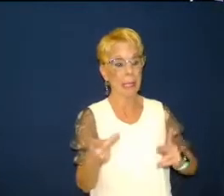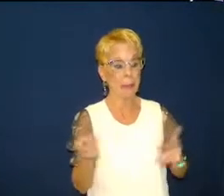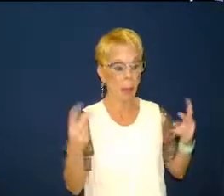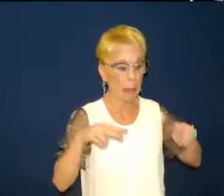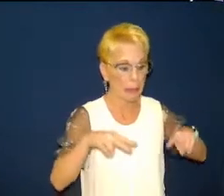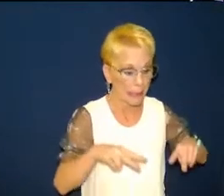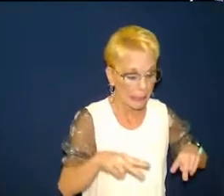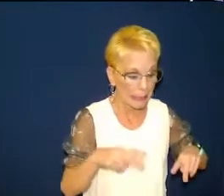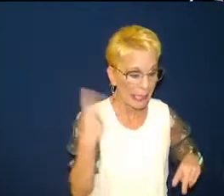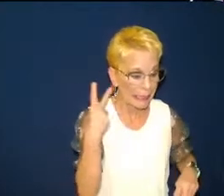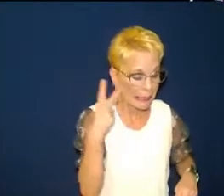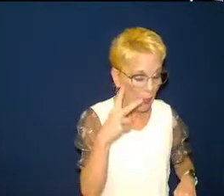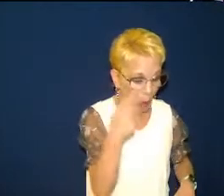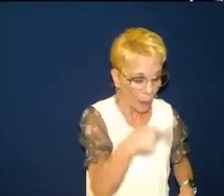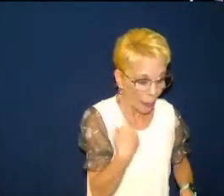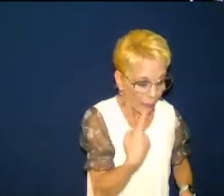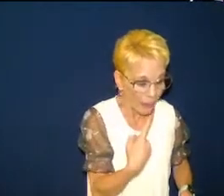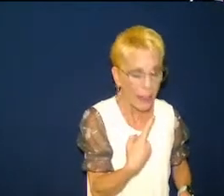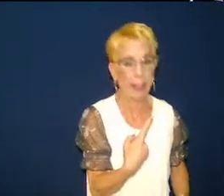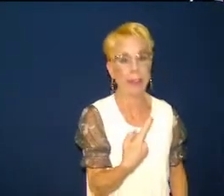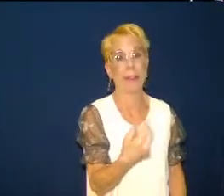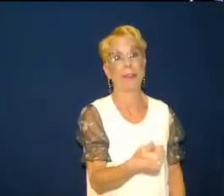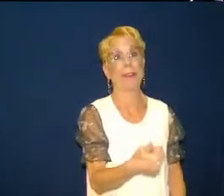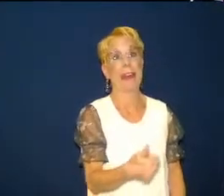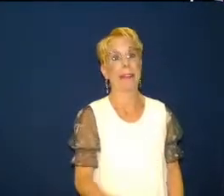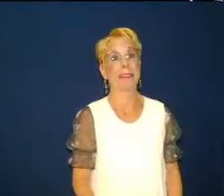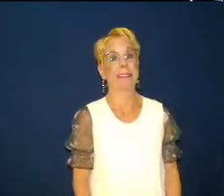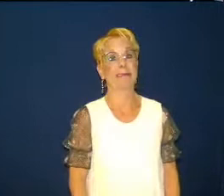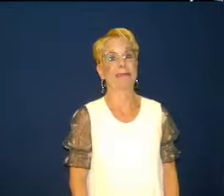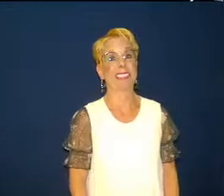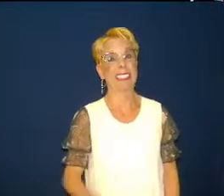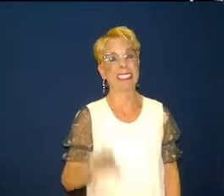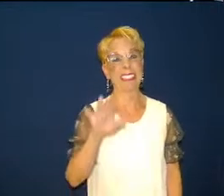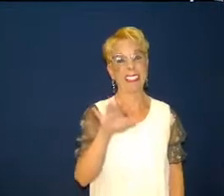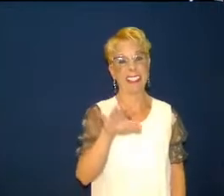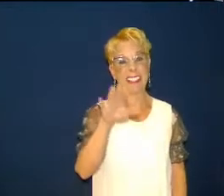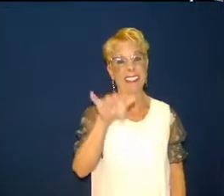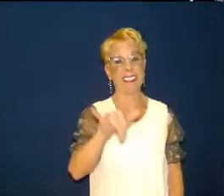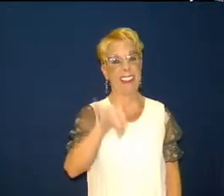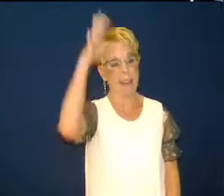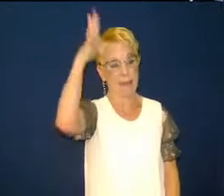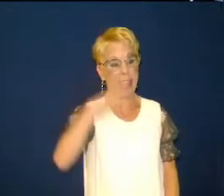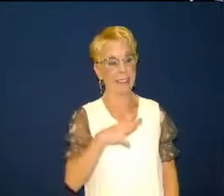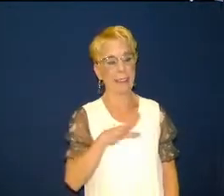because it's got bad paint and floor tiles coming up and grass not mowed